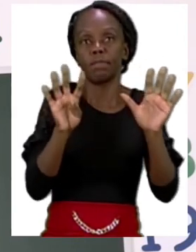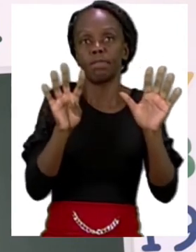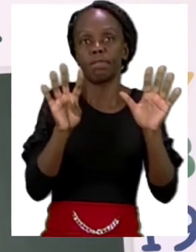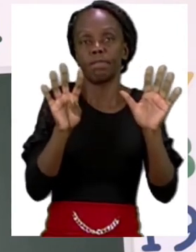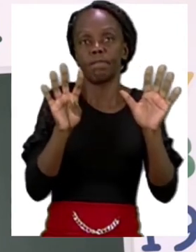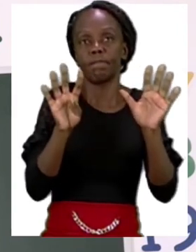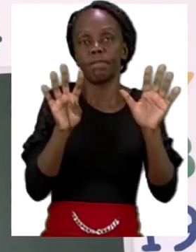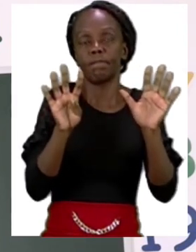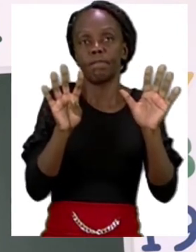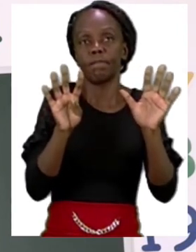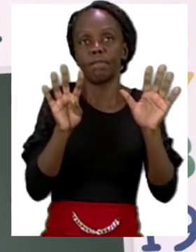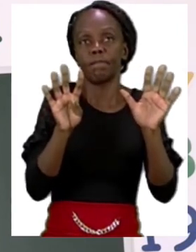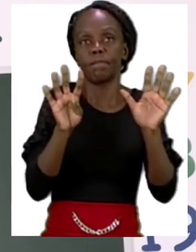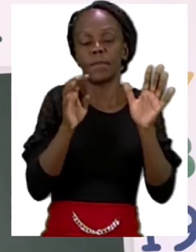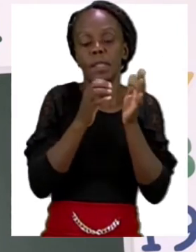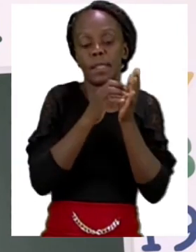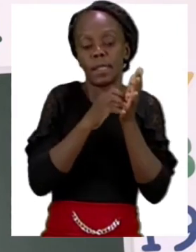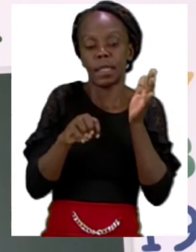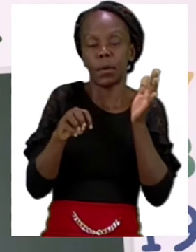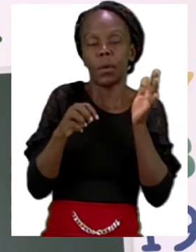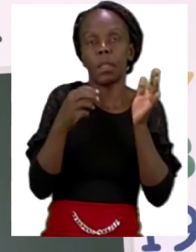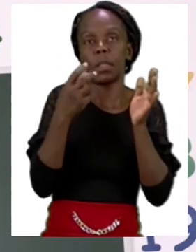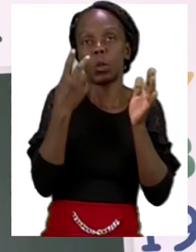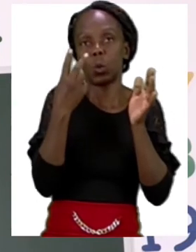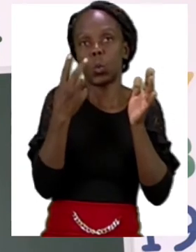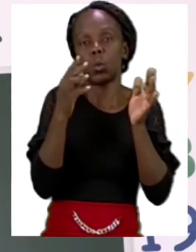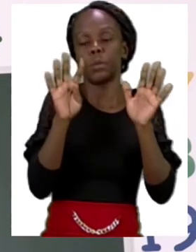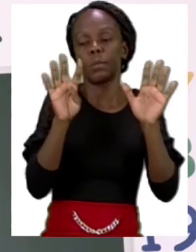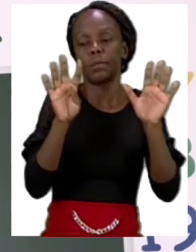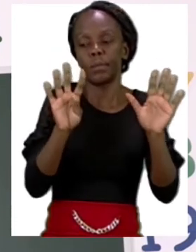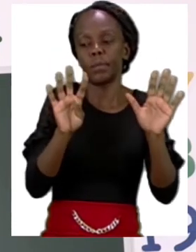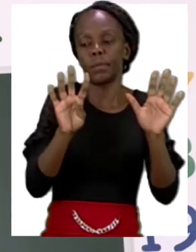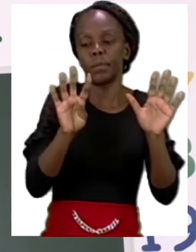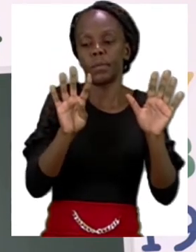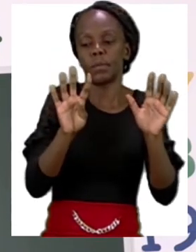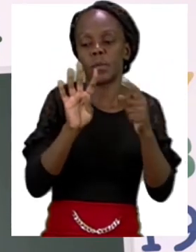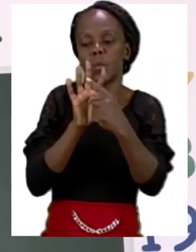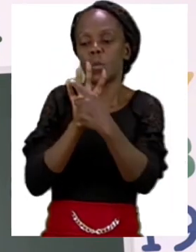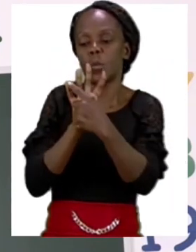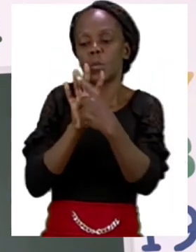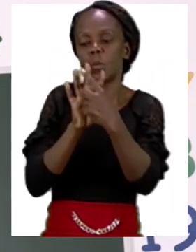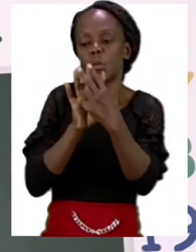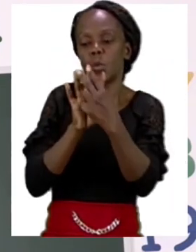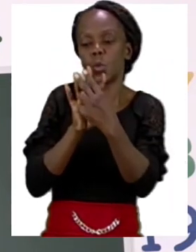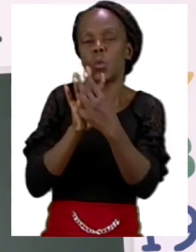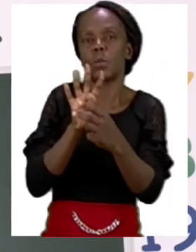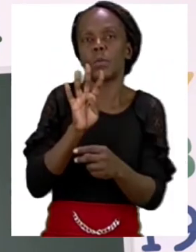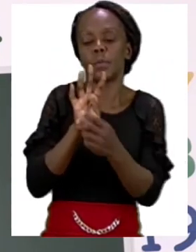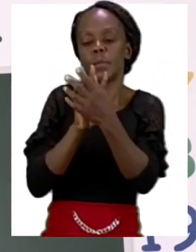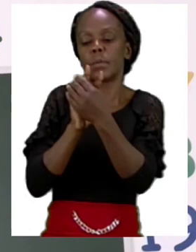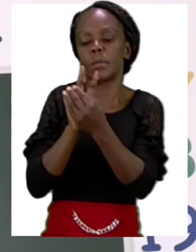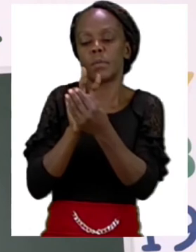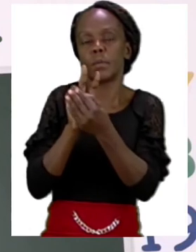want you to take away two. One, two. Now let's count how many we